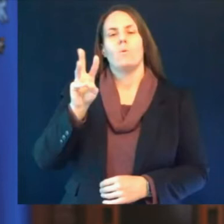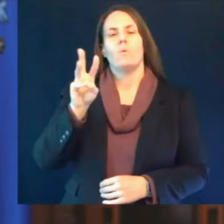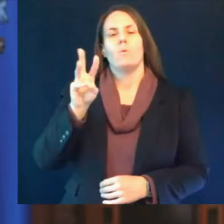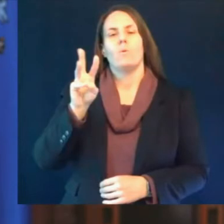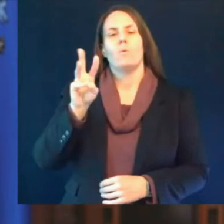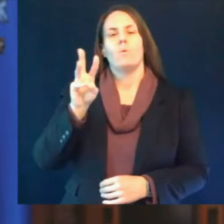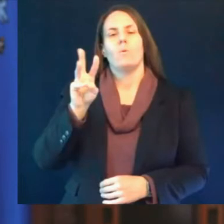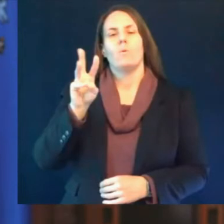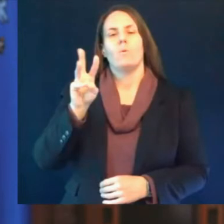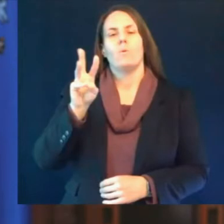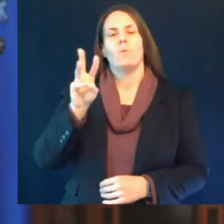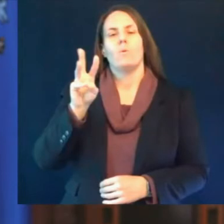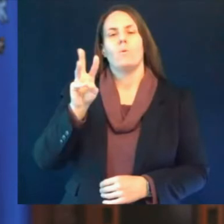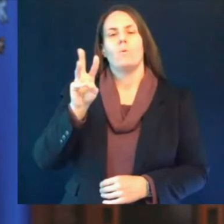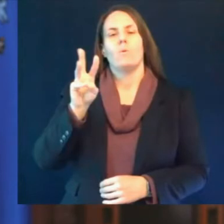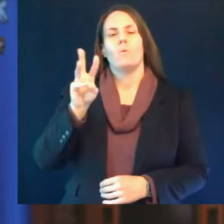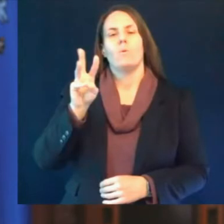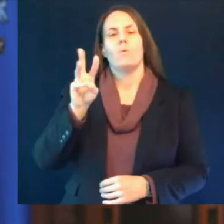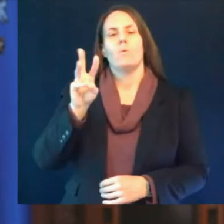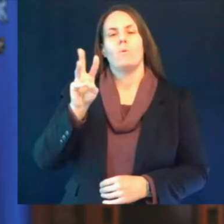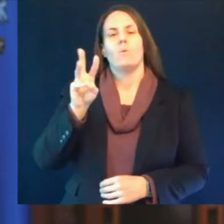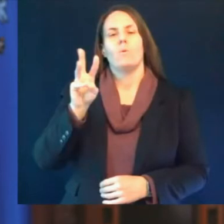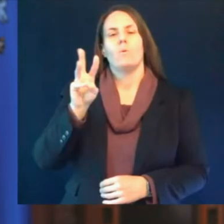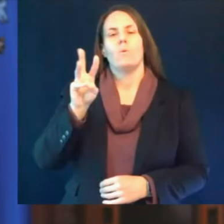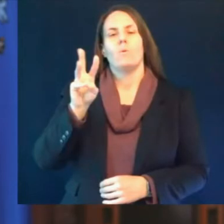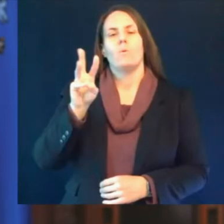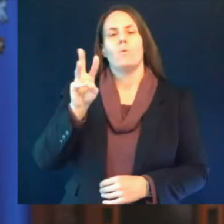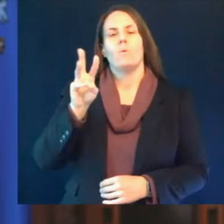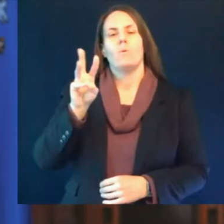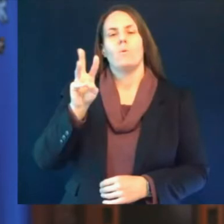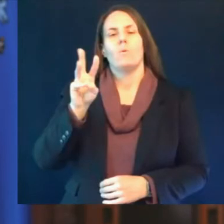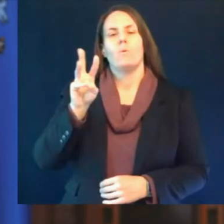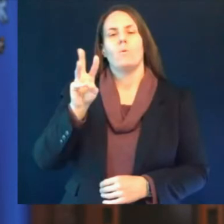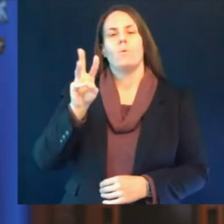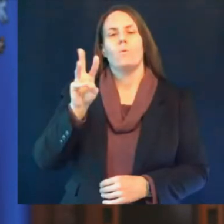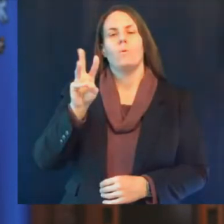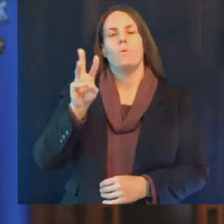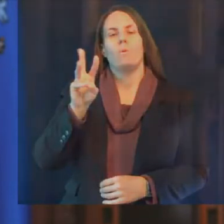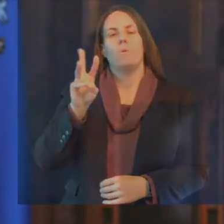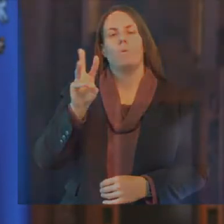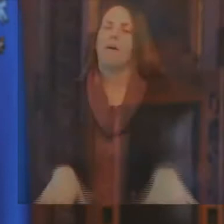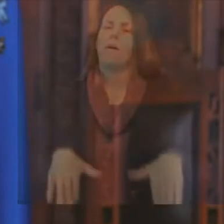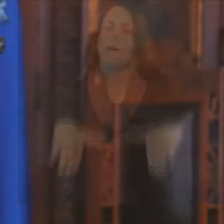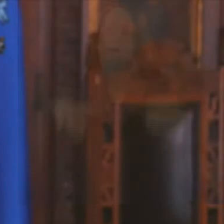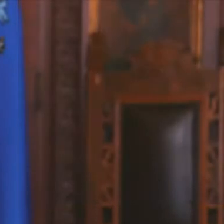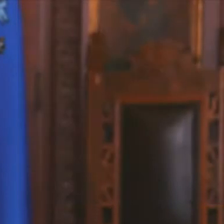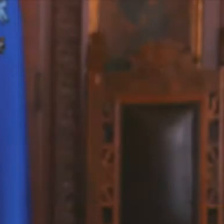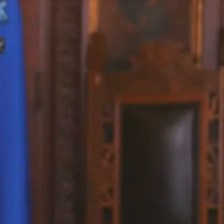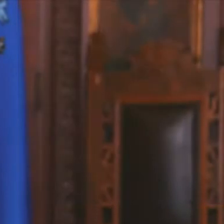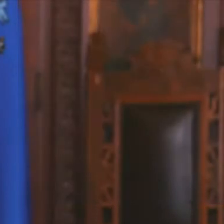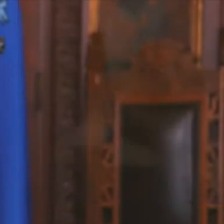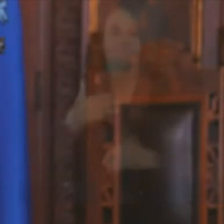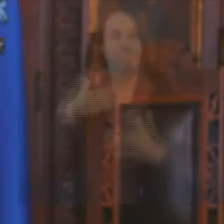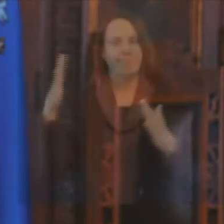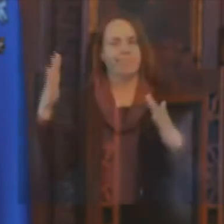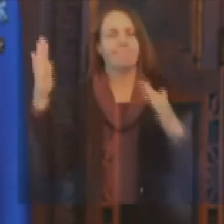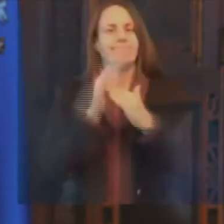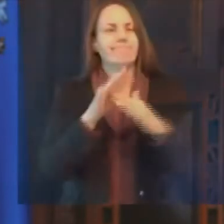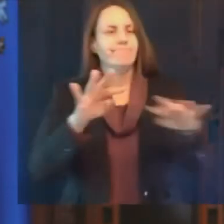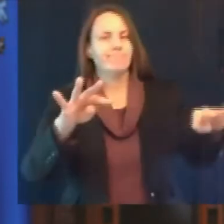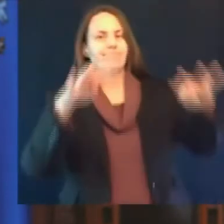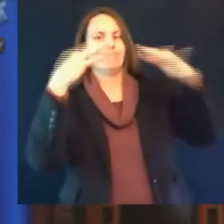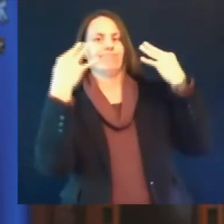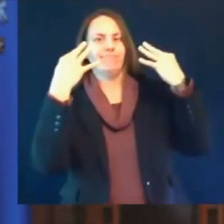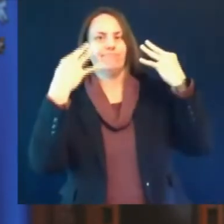distribution head-on wisconsin continues to be a national and regional leader just this weekend we were ranked